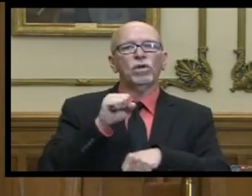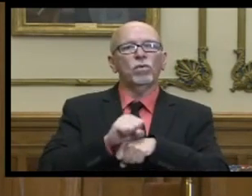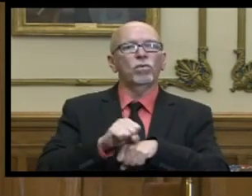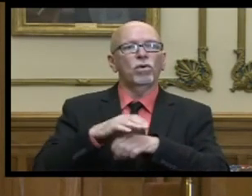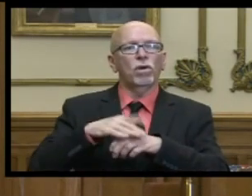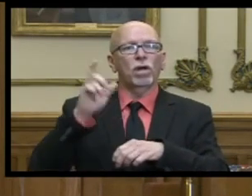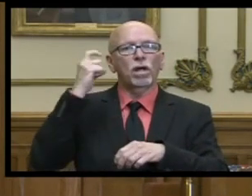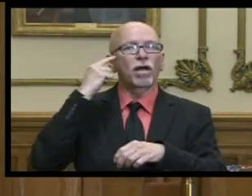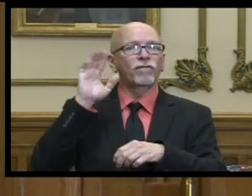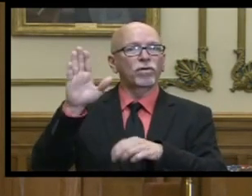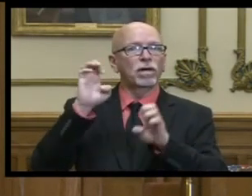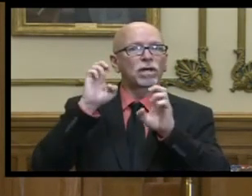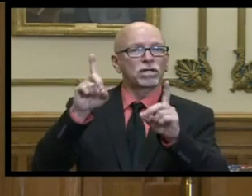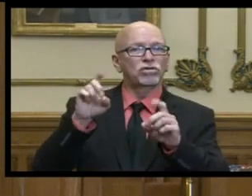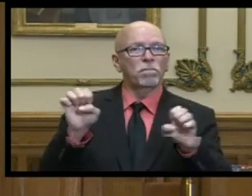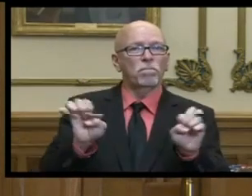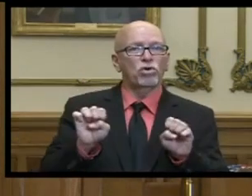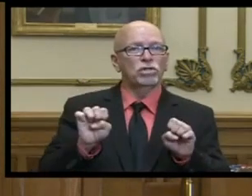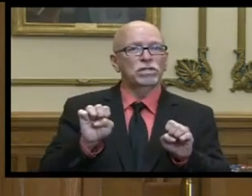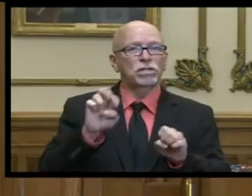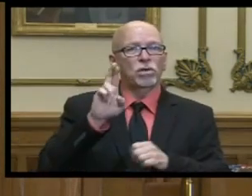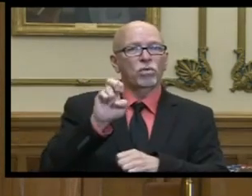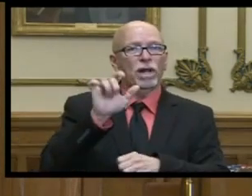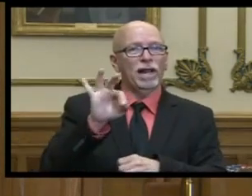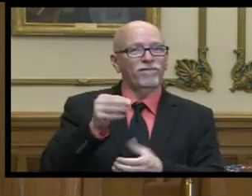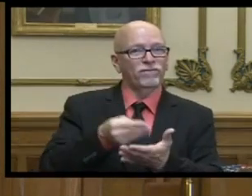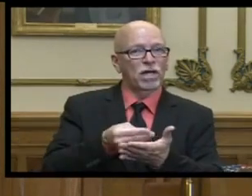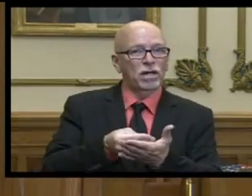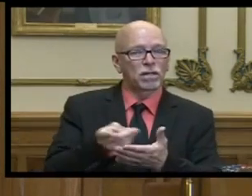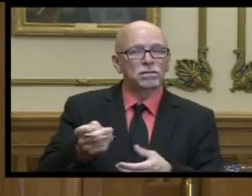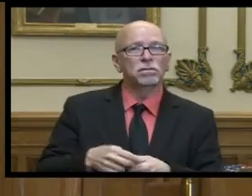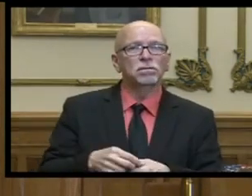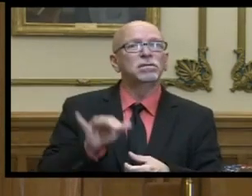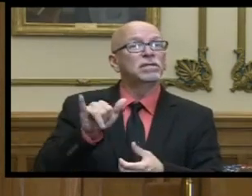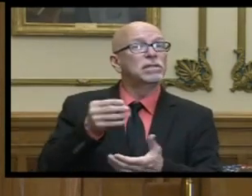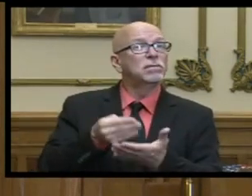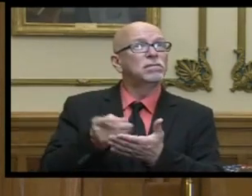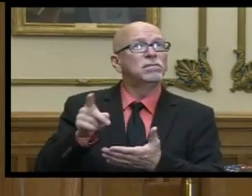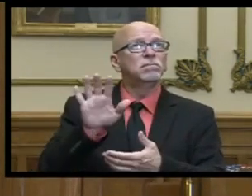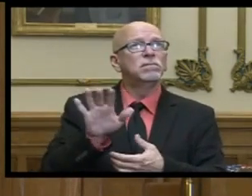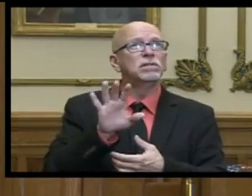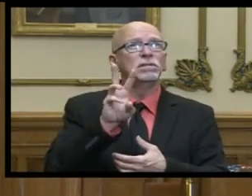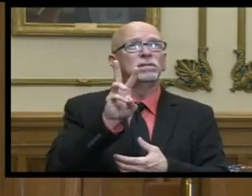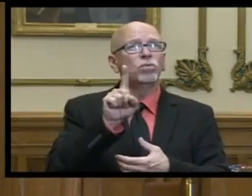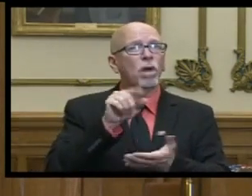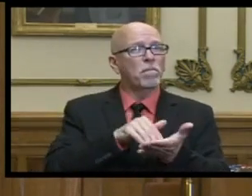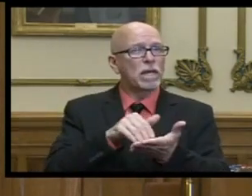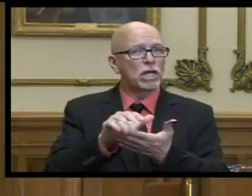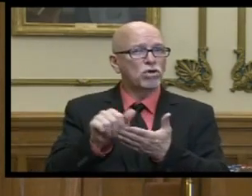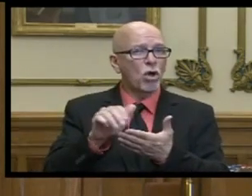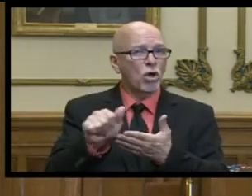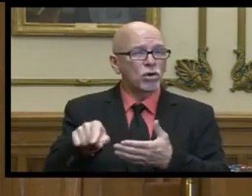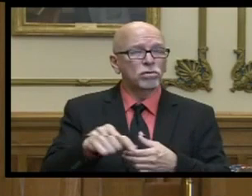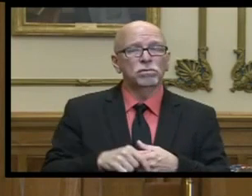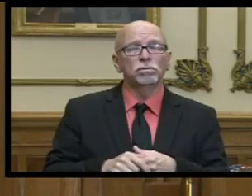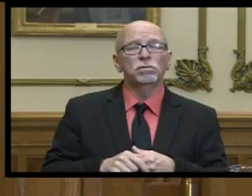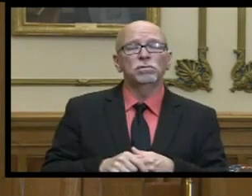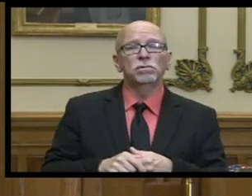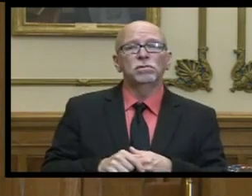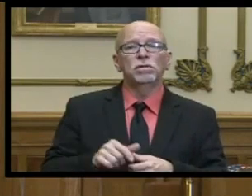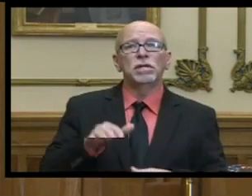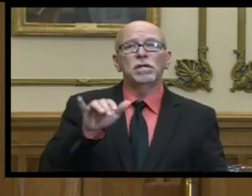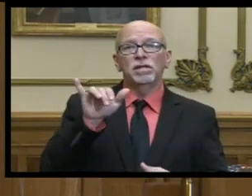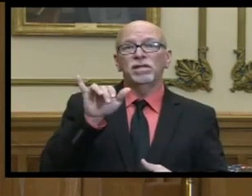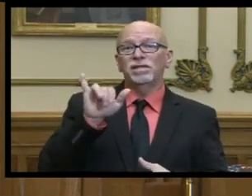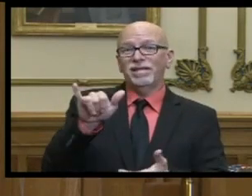the governor's education emergency relief fund uh that's the fund that's about 61 million dollars and